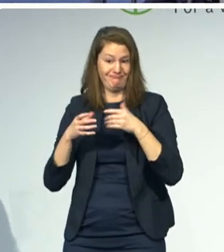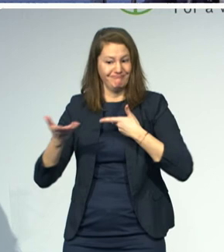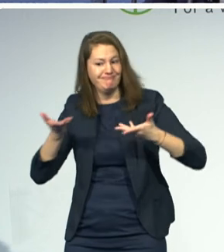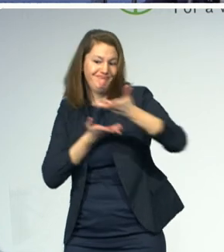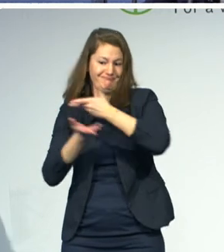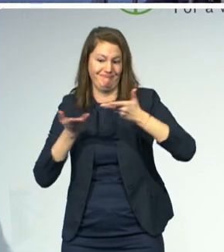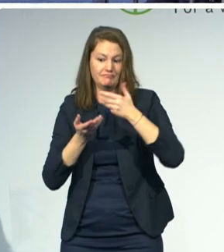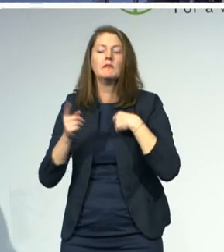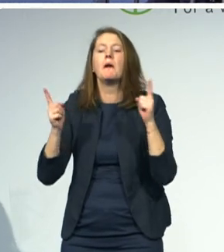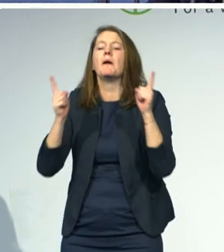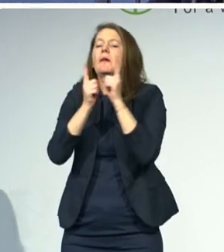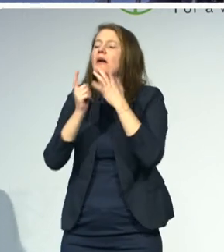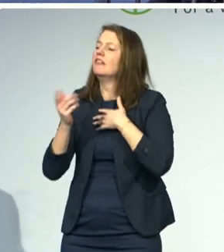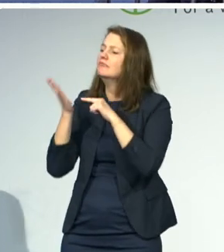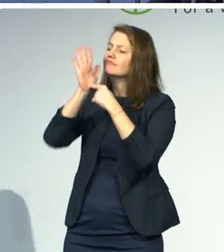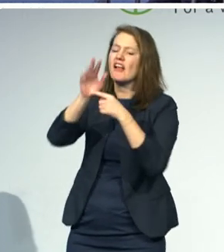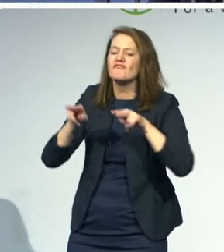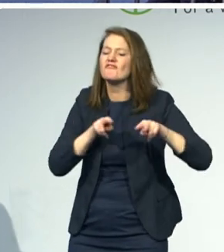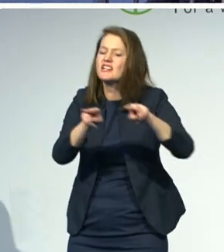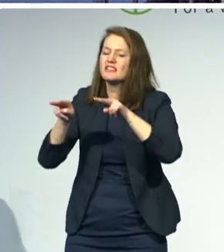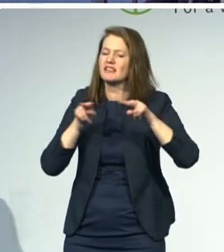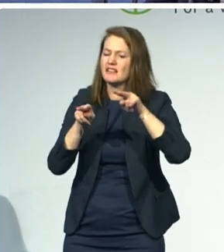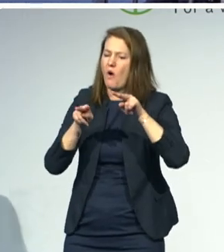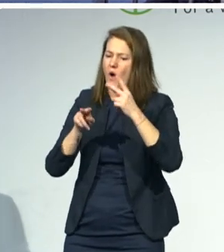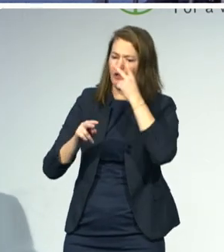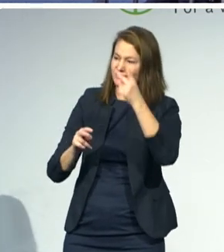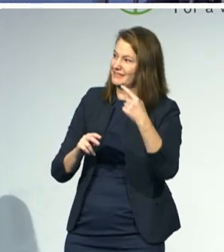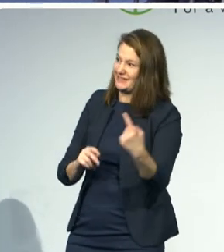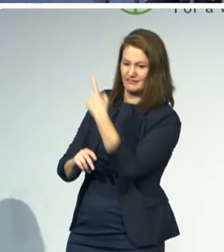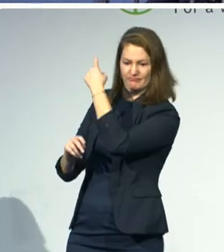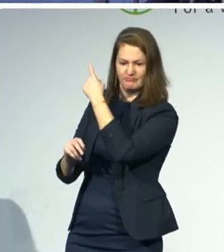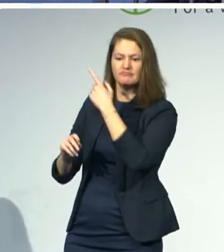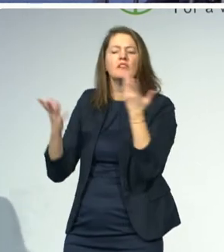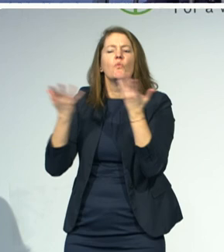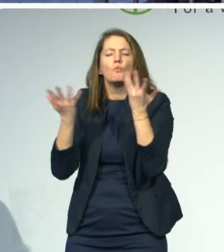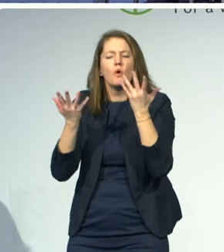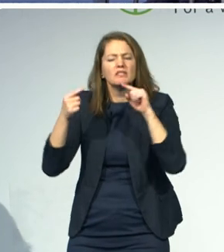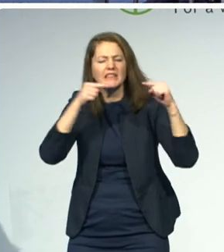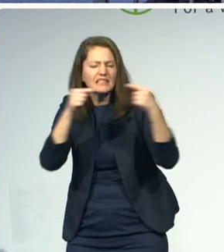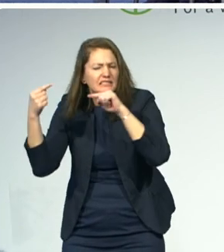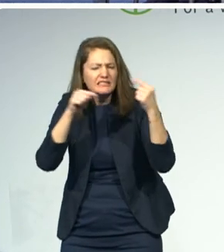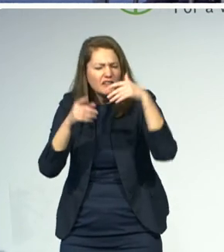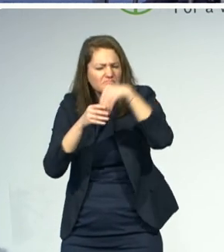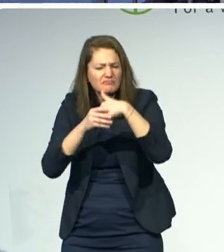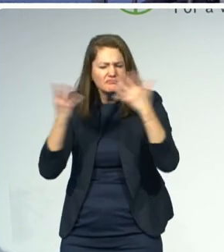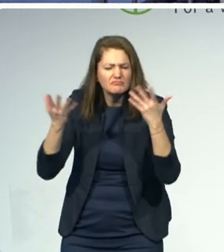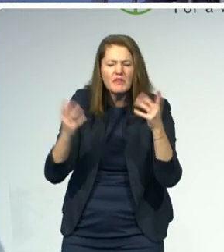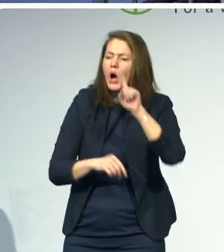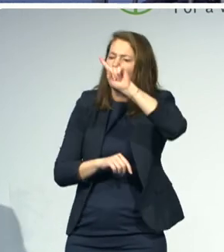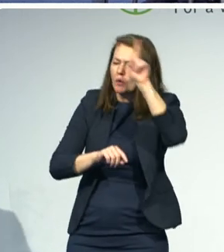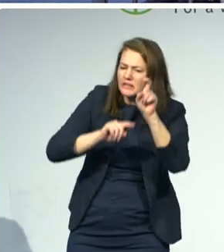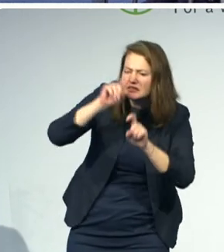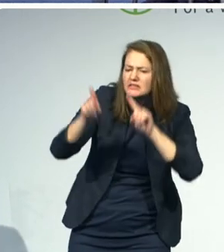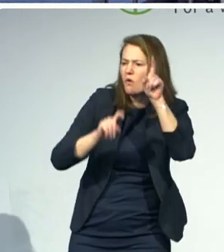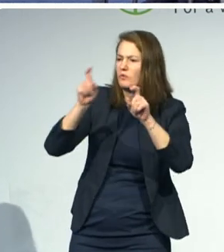and nurture conversation, but we will also welcome you to ask questions and initiate conversation. We know that the